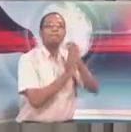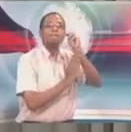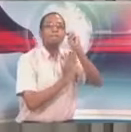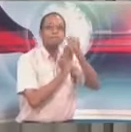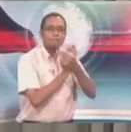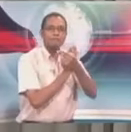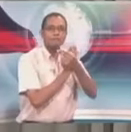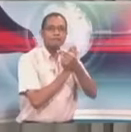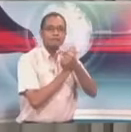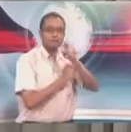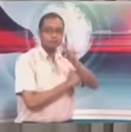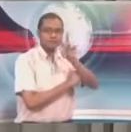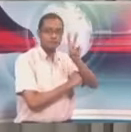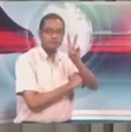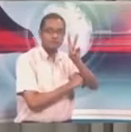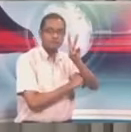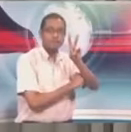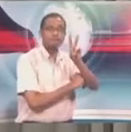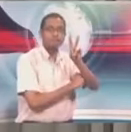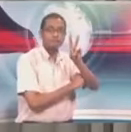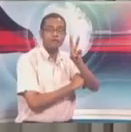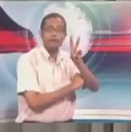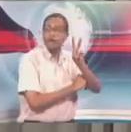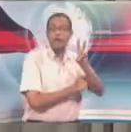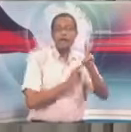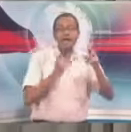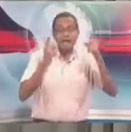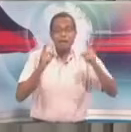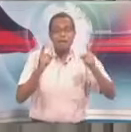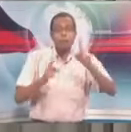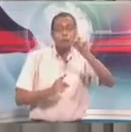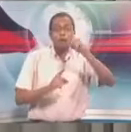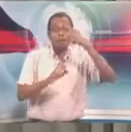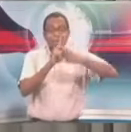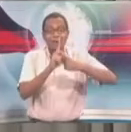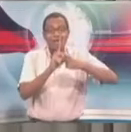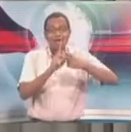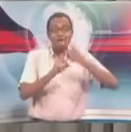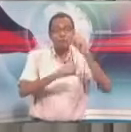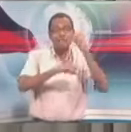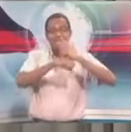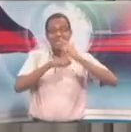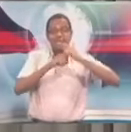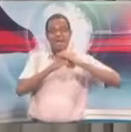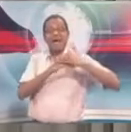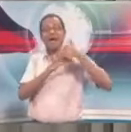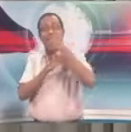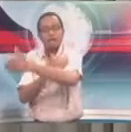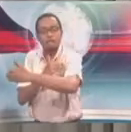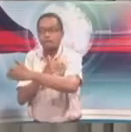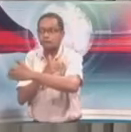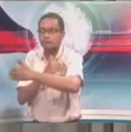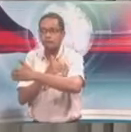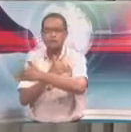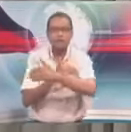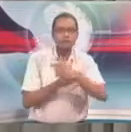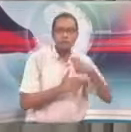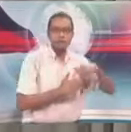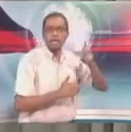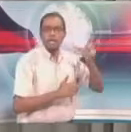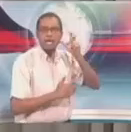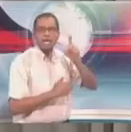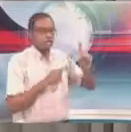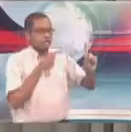28th of April, a month and a day later, the same Mr. Chavez was made the President of PEDAVSA.